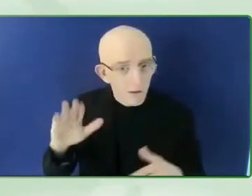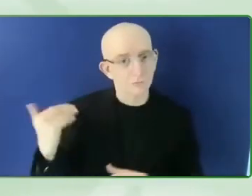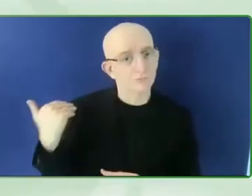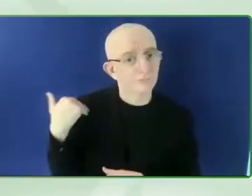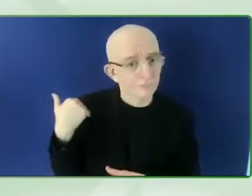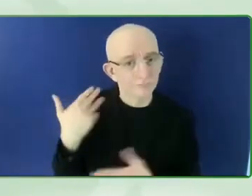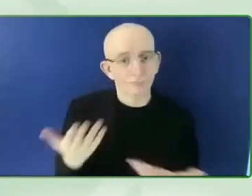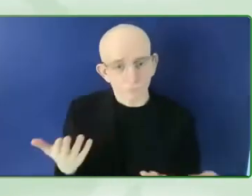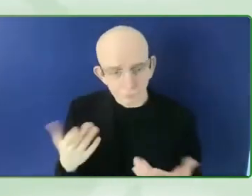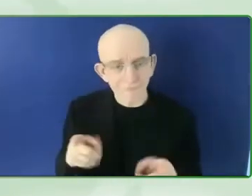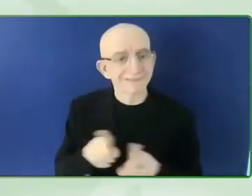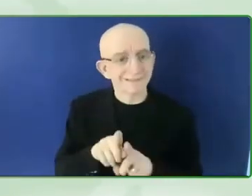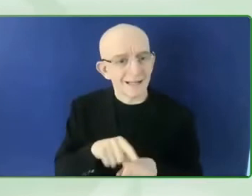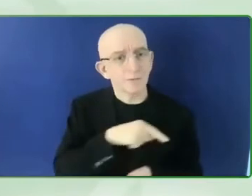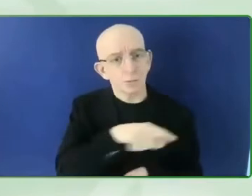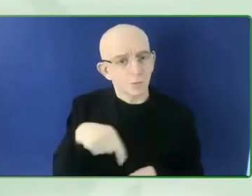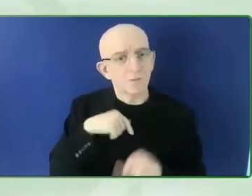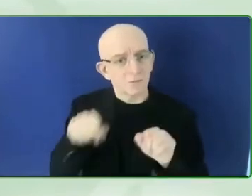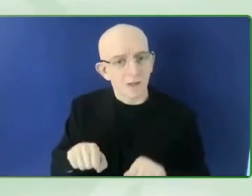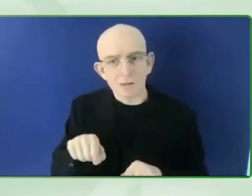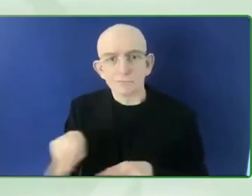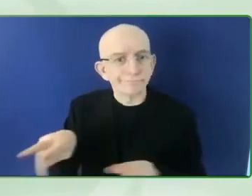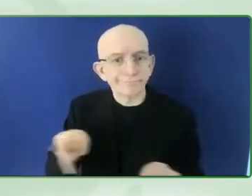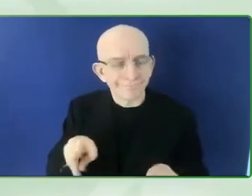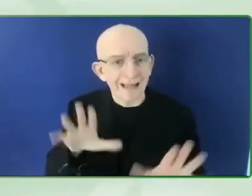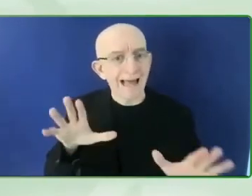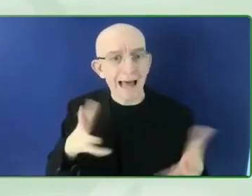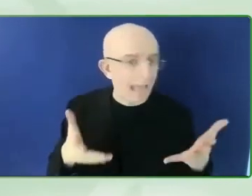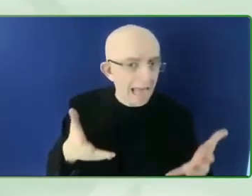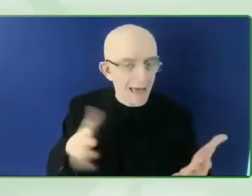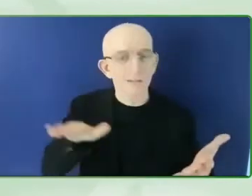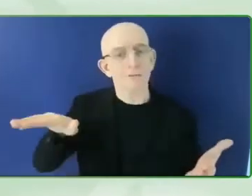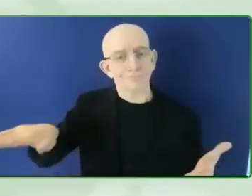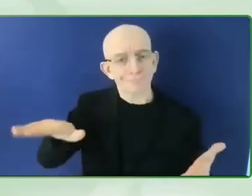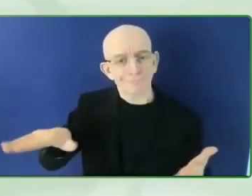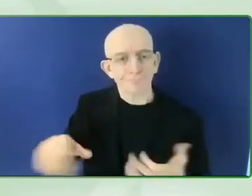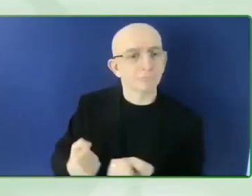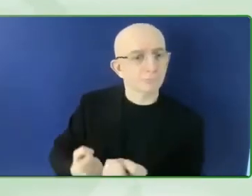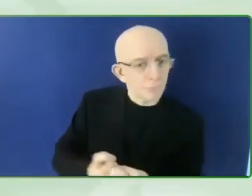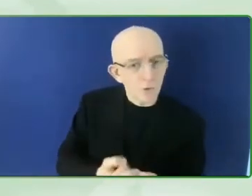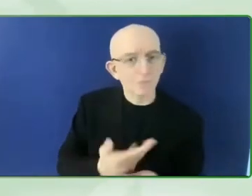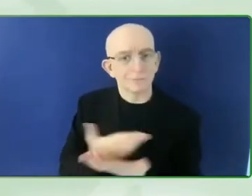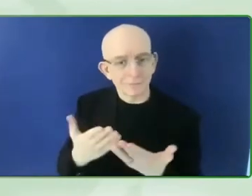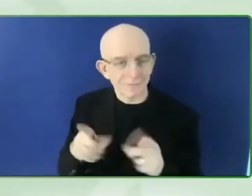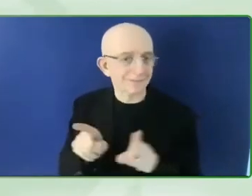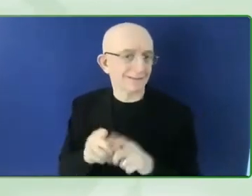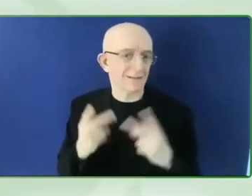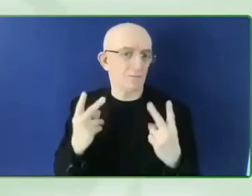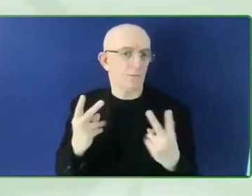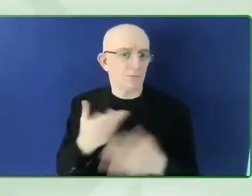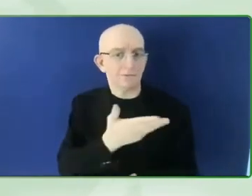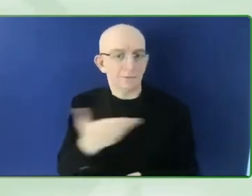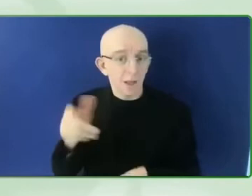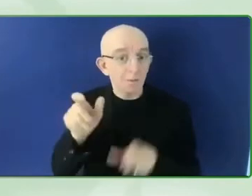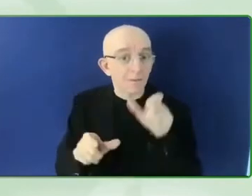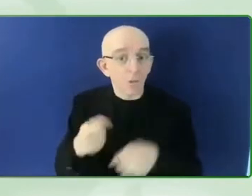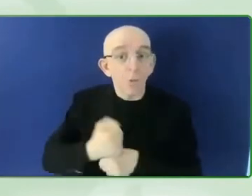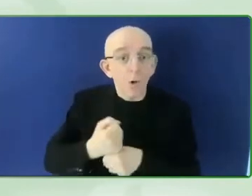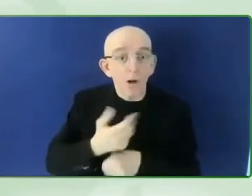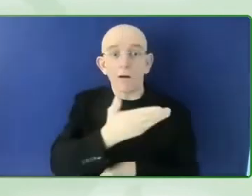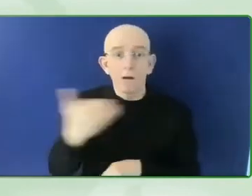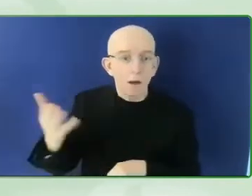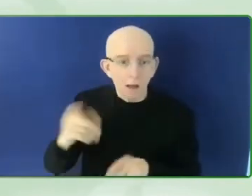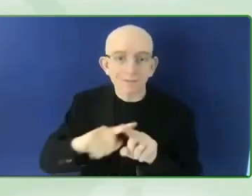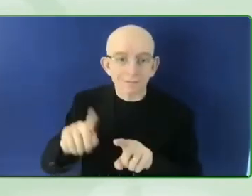and is elevated the way that it needs to. I think also a point about education is important.